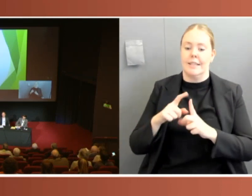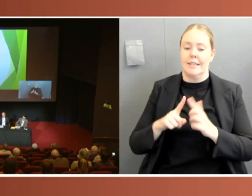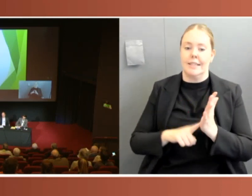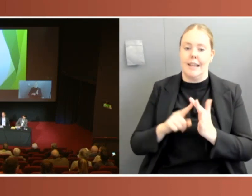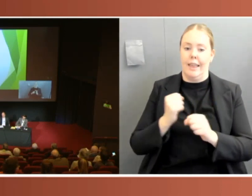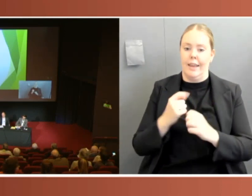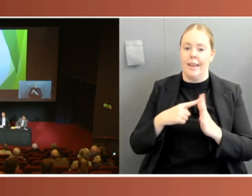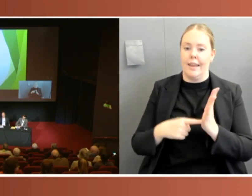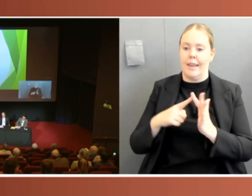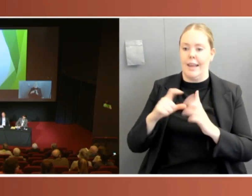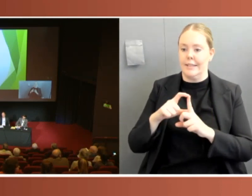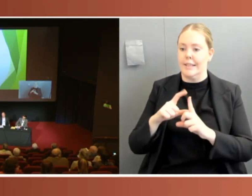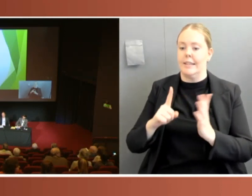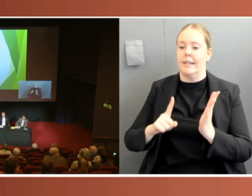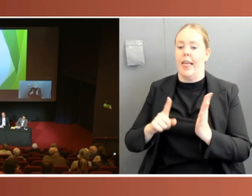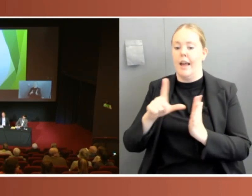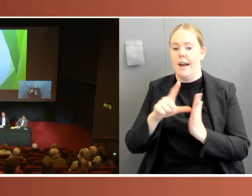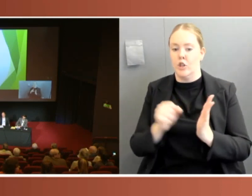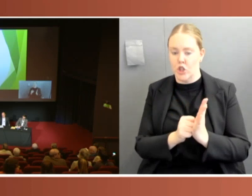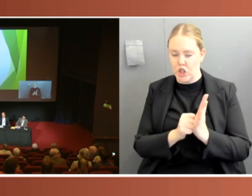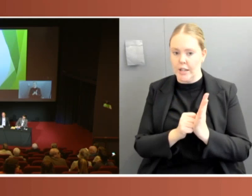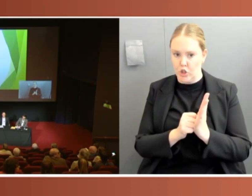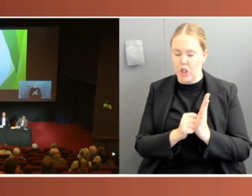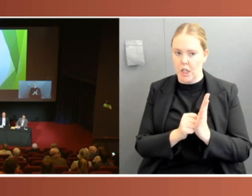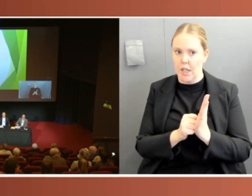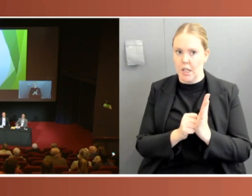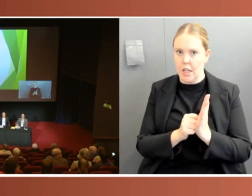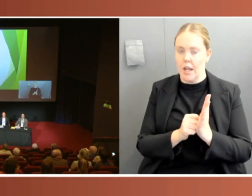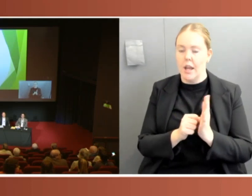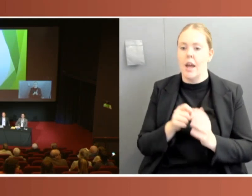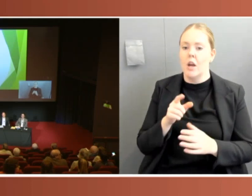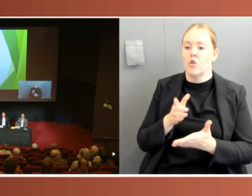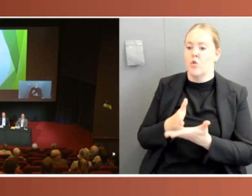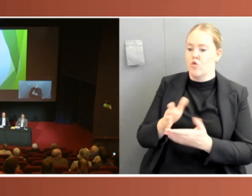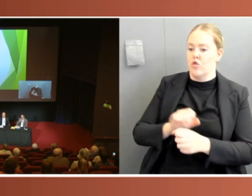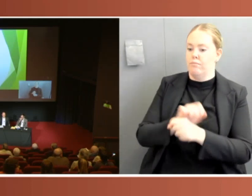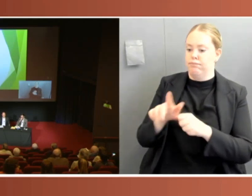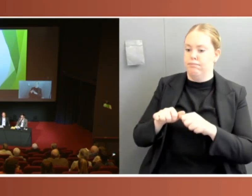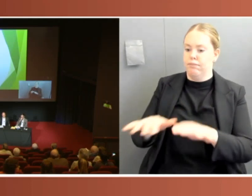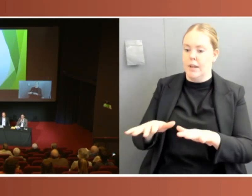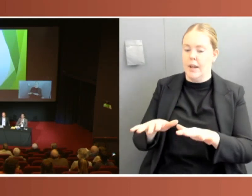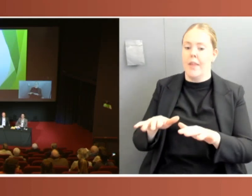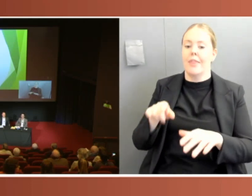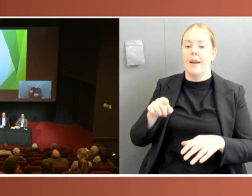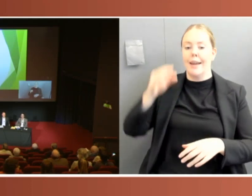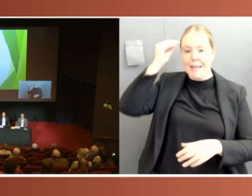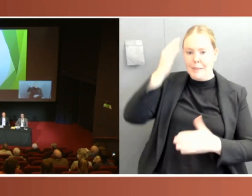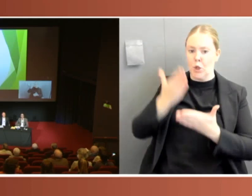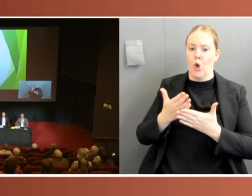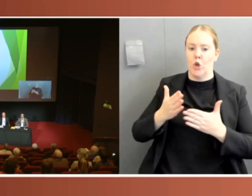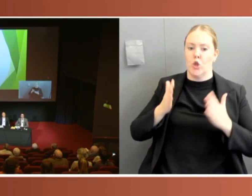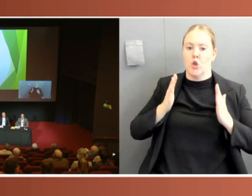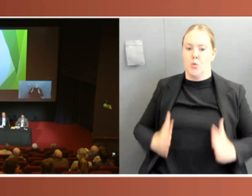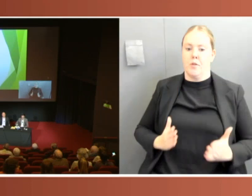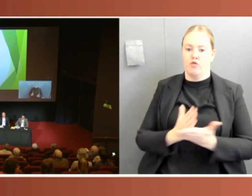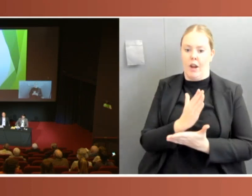So throughout the time of the pandemic, the Parliamentary Joint Committee on Human Rights was the only legislative scrutiny committee with the capacity